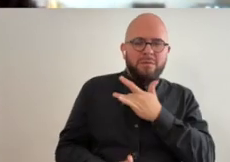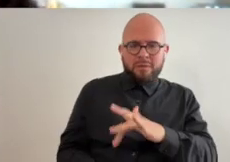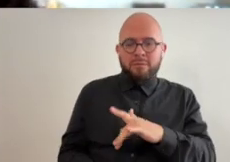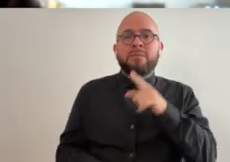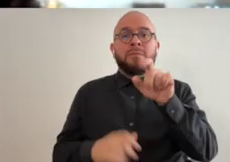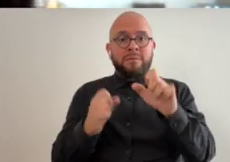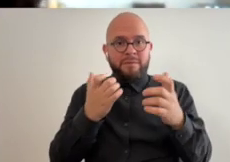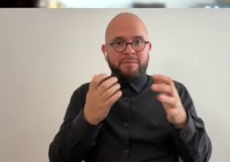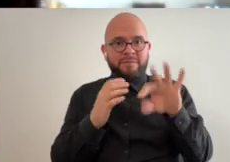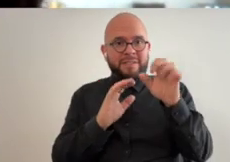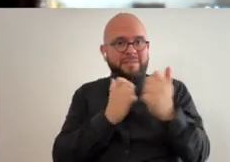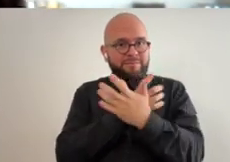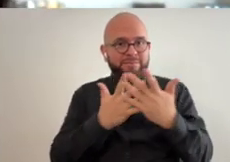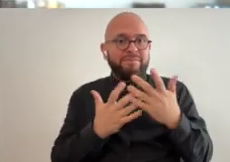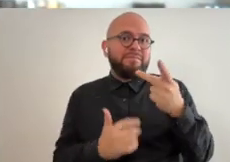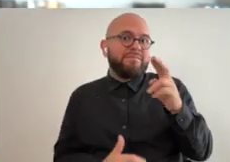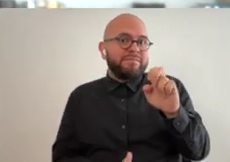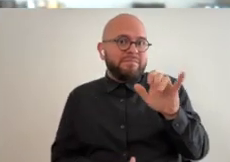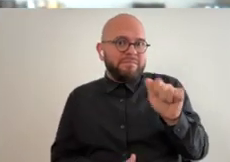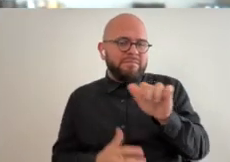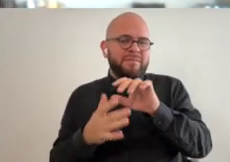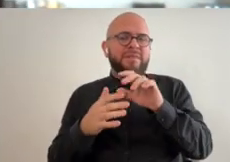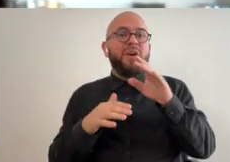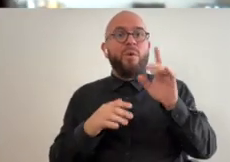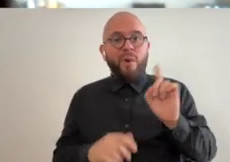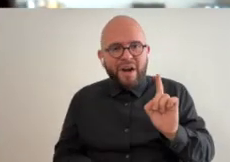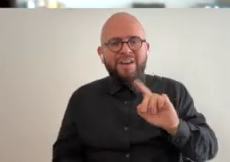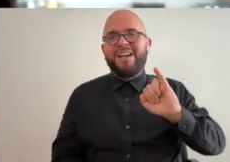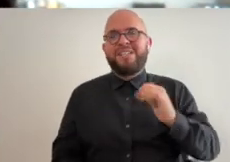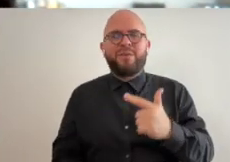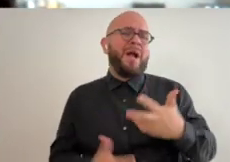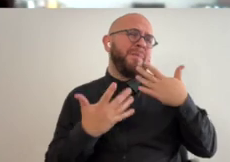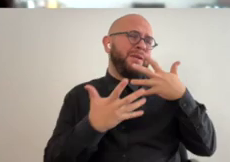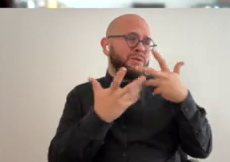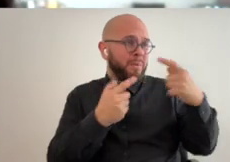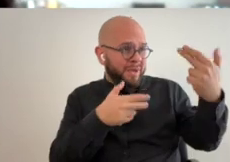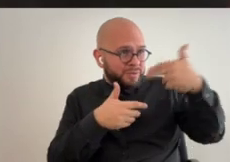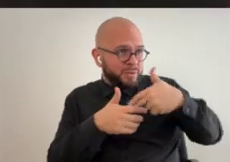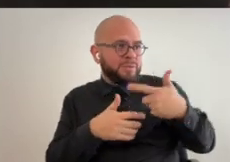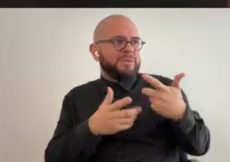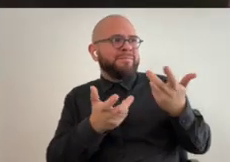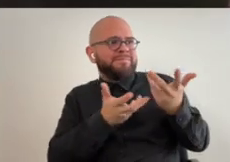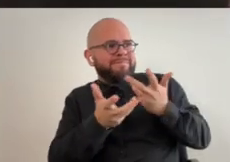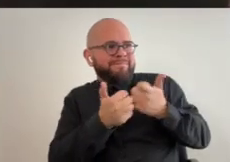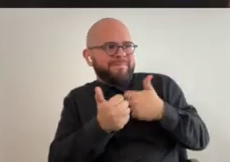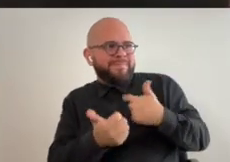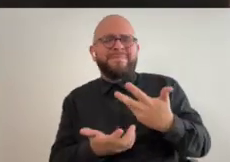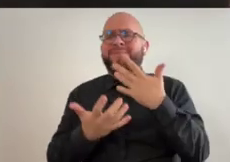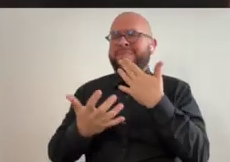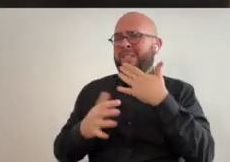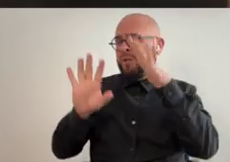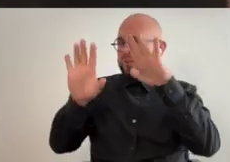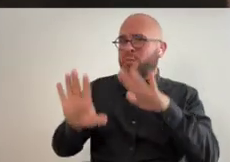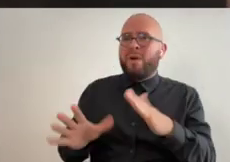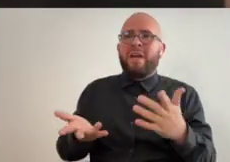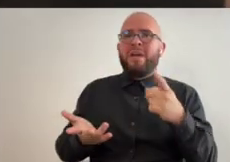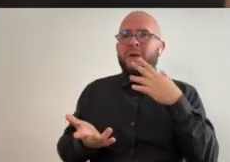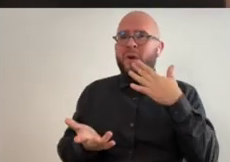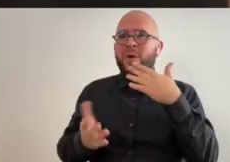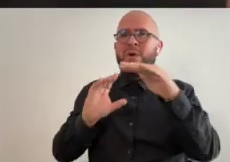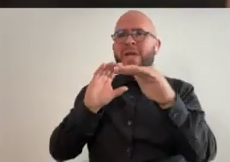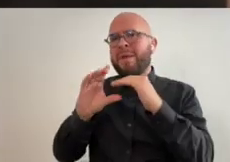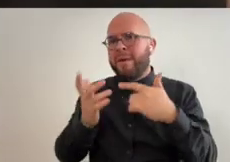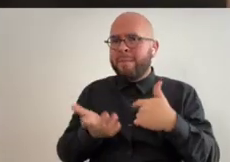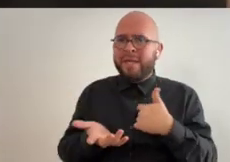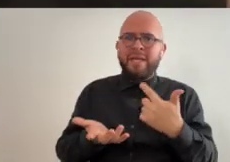things priya on instagram thank you so much for doing this with me this is really cool thank you it's really great you know like you